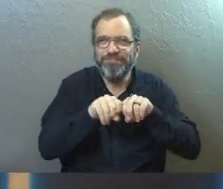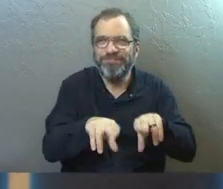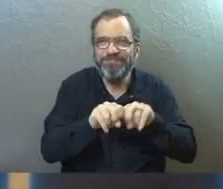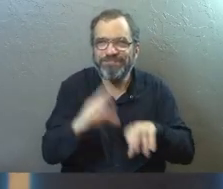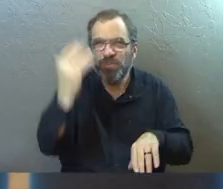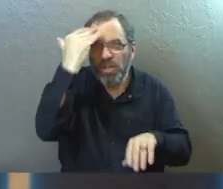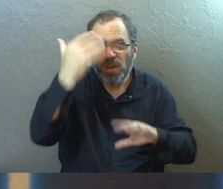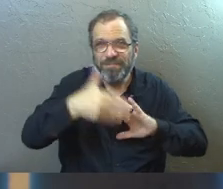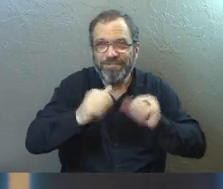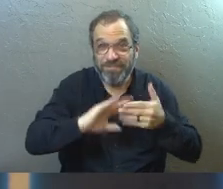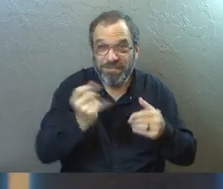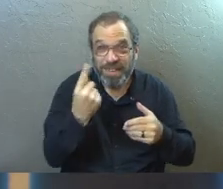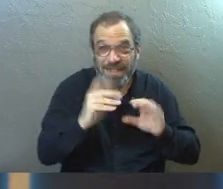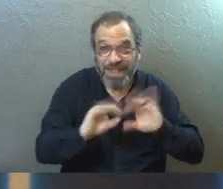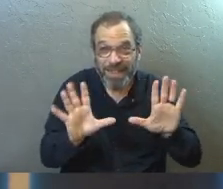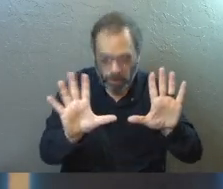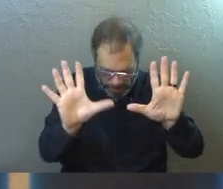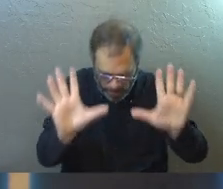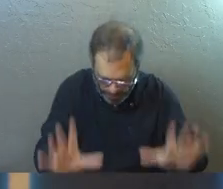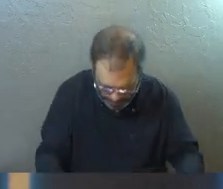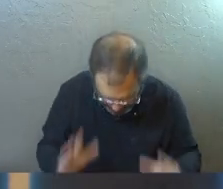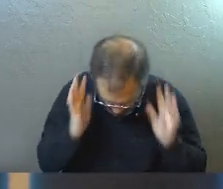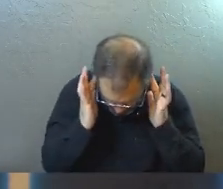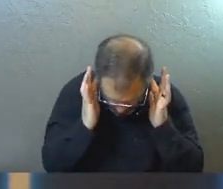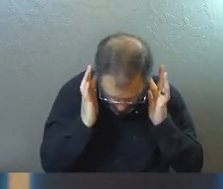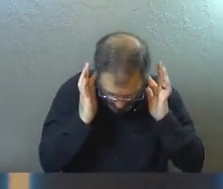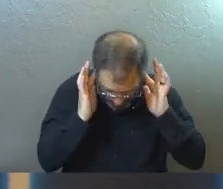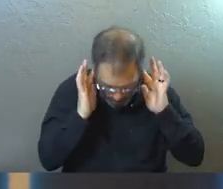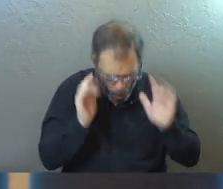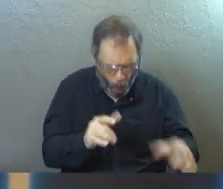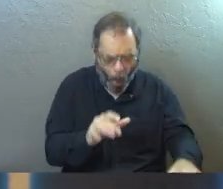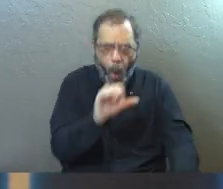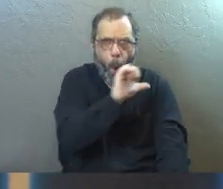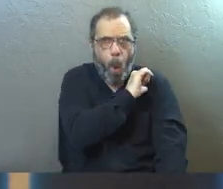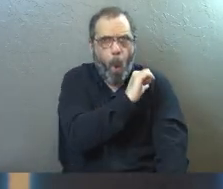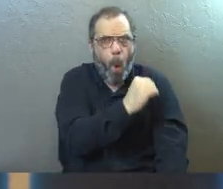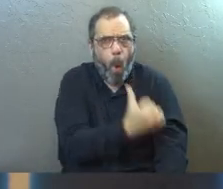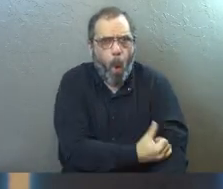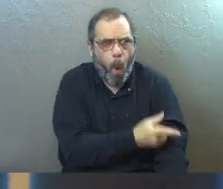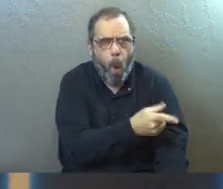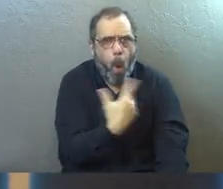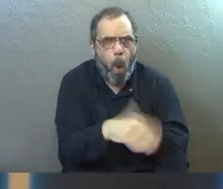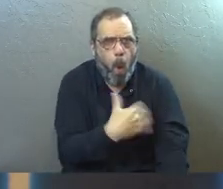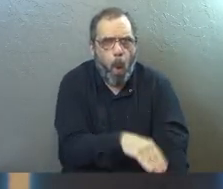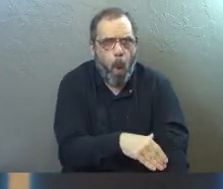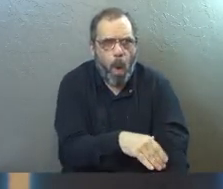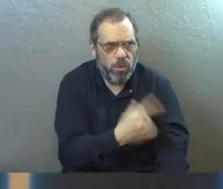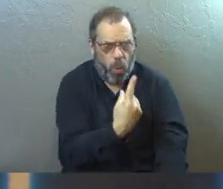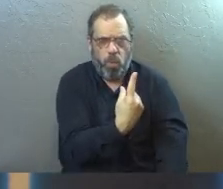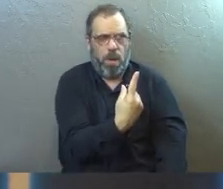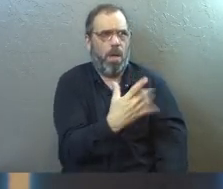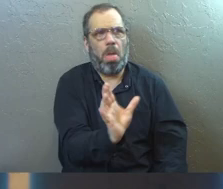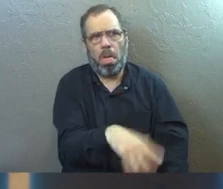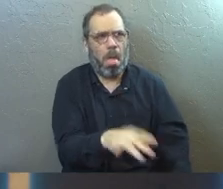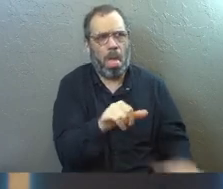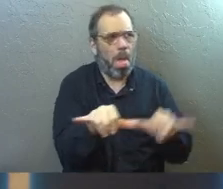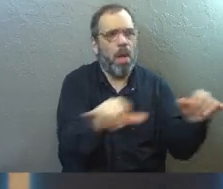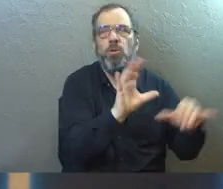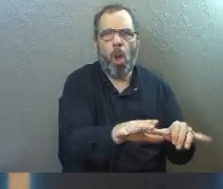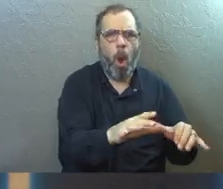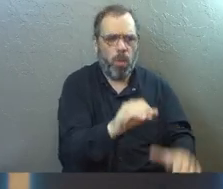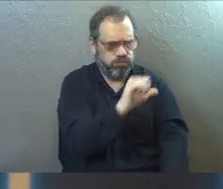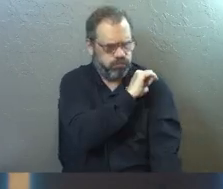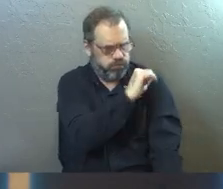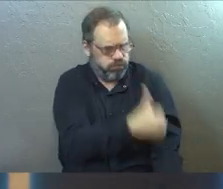caught up there? Okay. Okay. He had great authority, though. So, he wasn't just any servant. He had been given